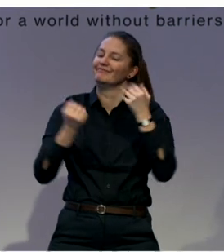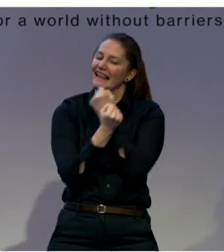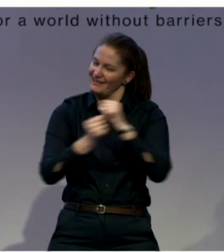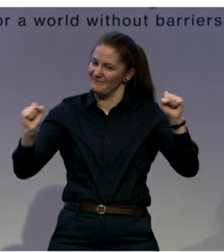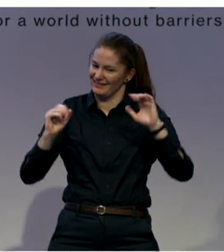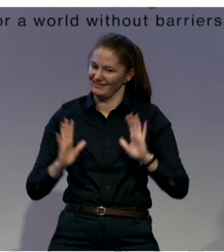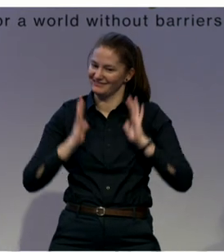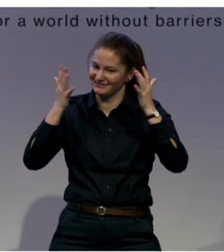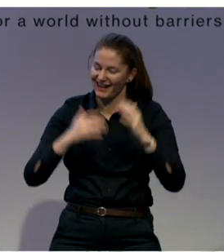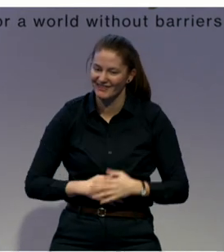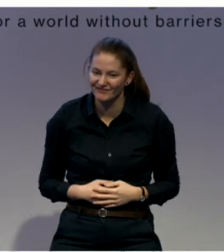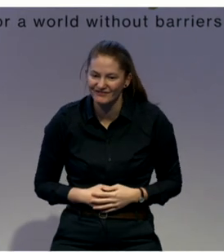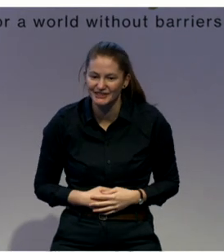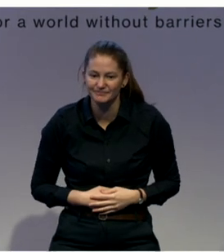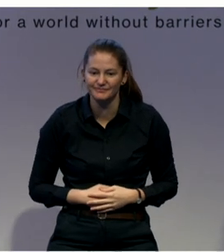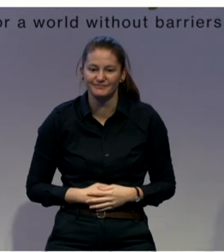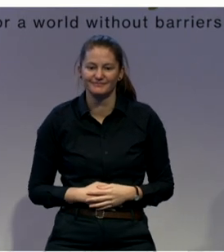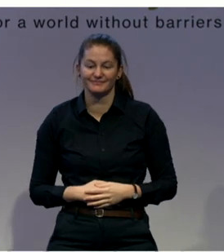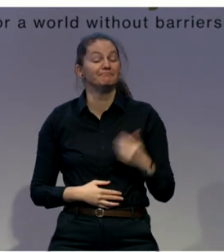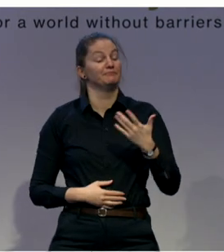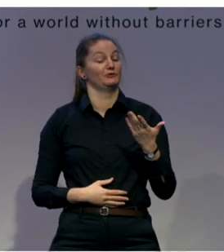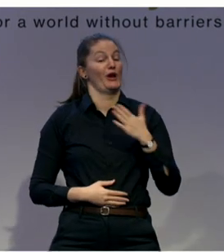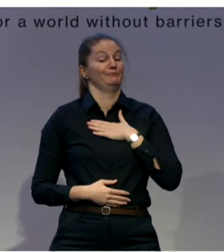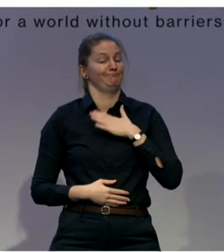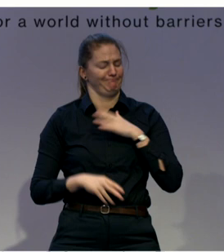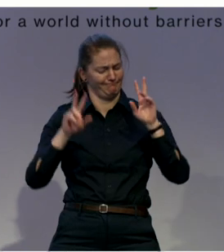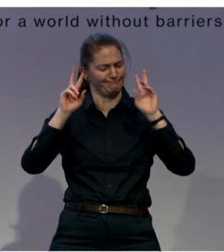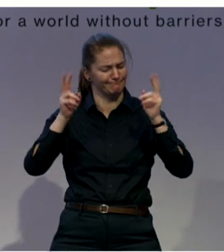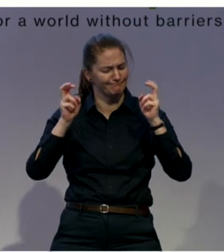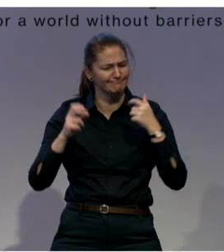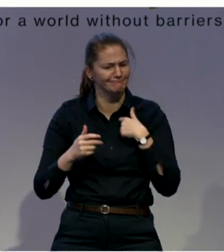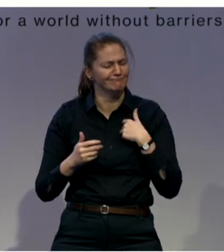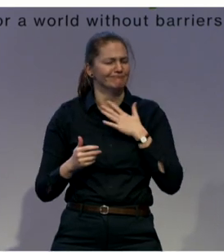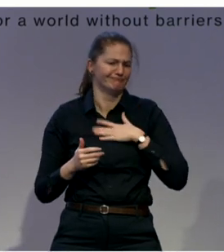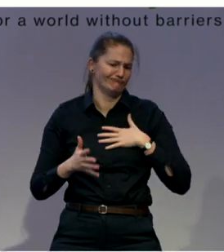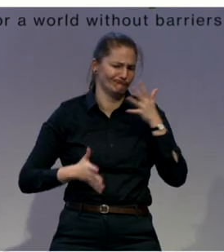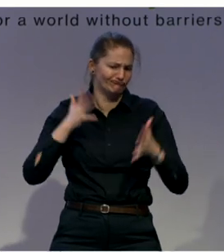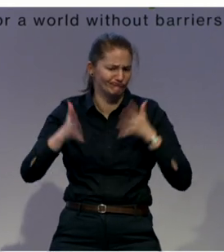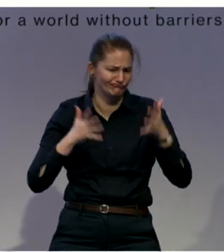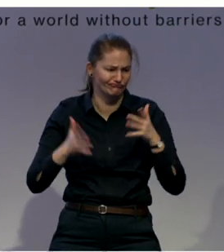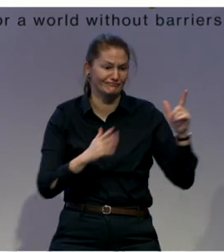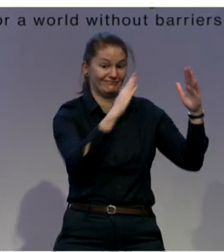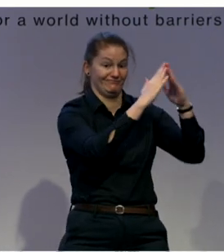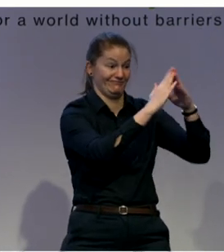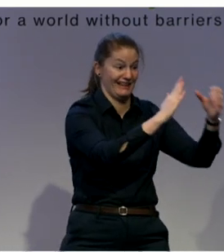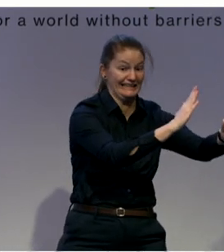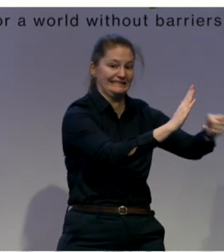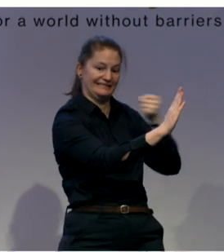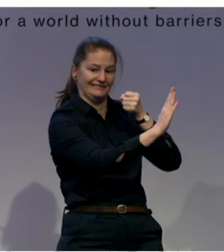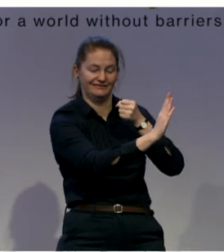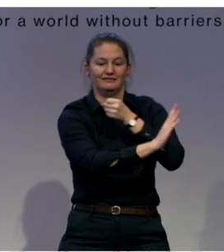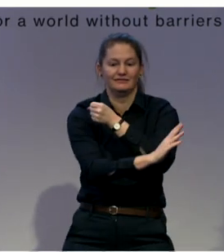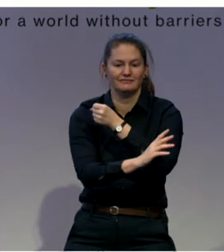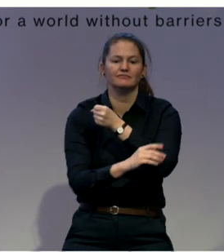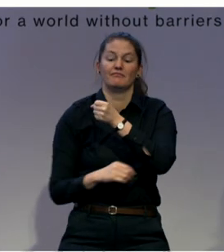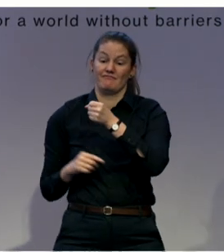deinstitutionalization? And what is making decisions about your own life? Well, decisions about your own life